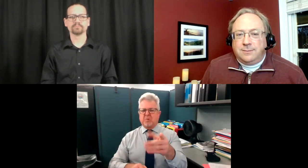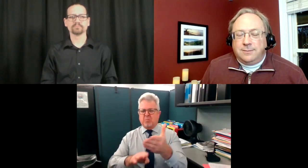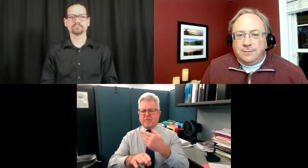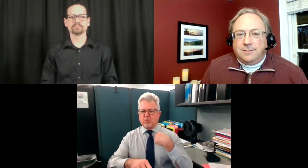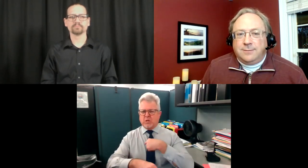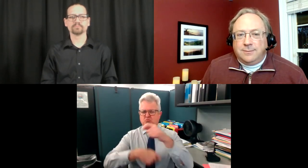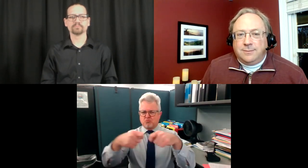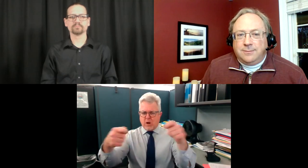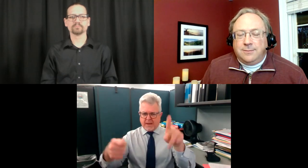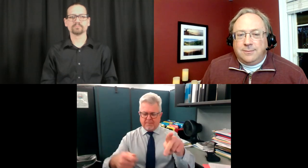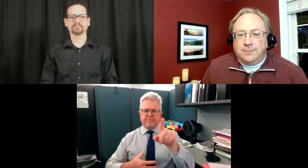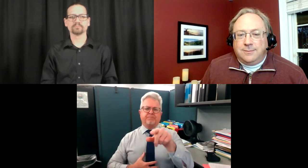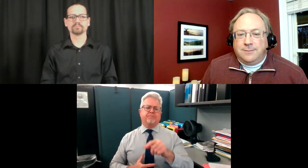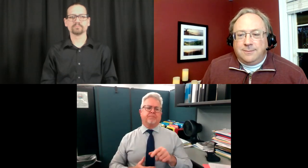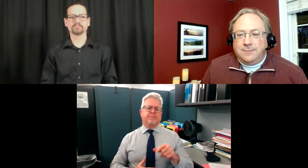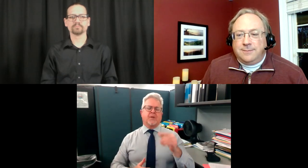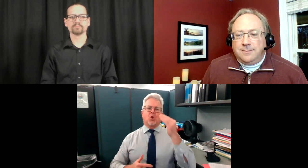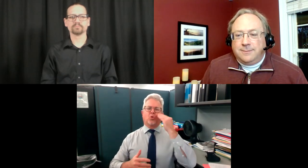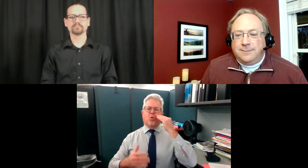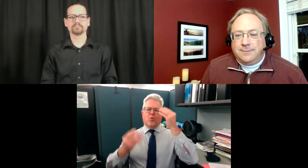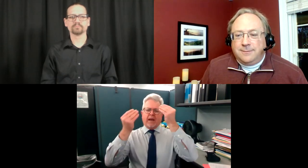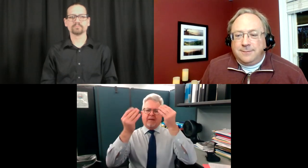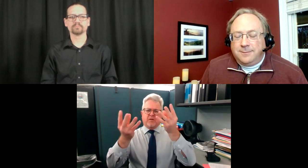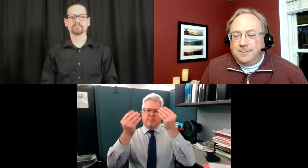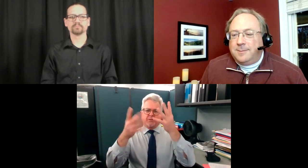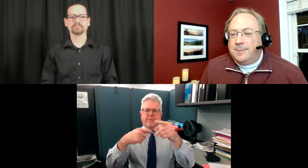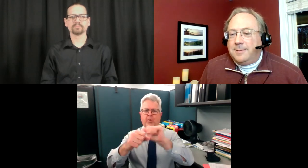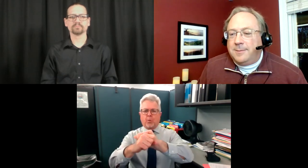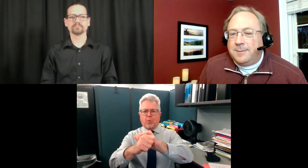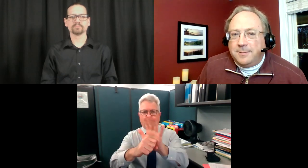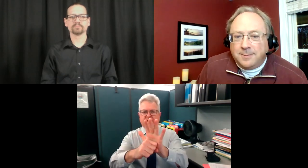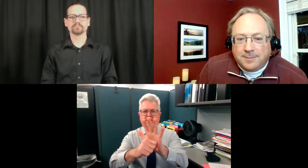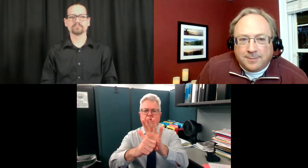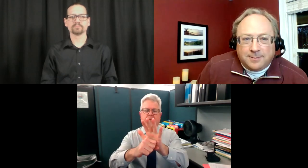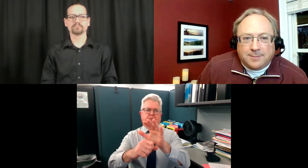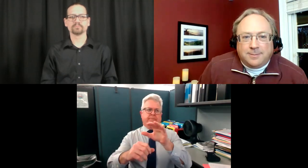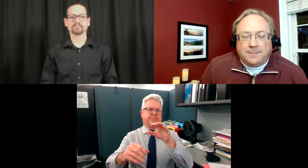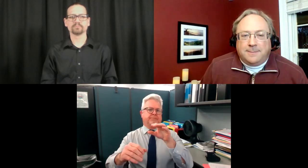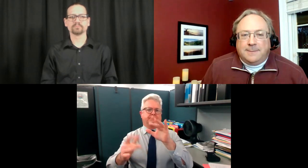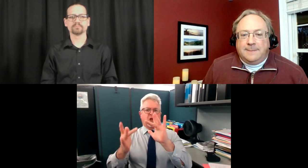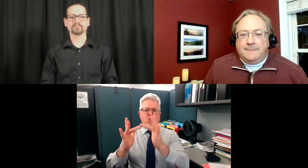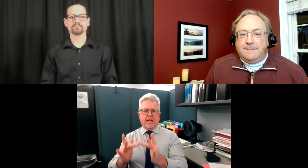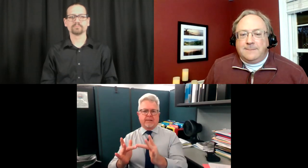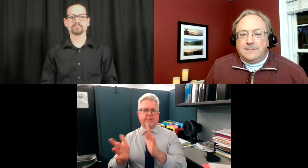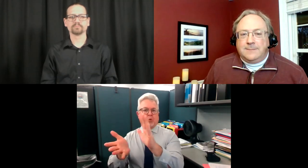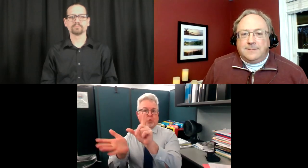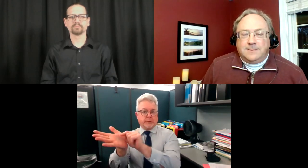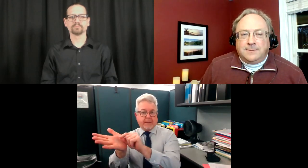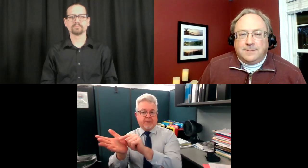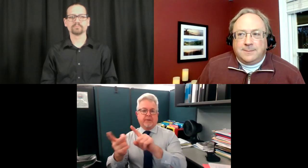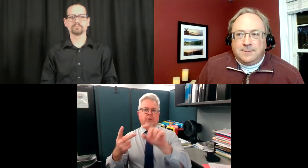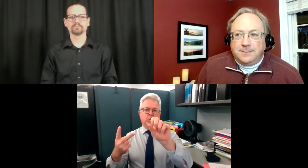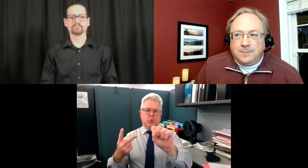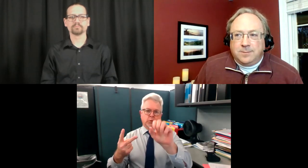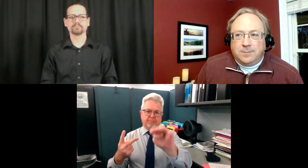doctor we have one last question before we do this wrap up we know that information uh since the pandemic